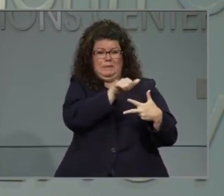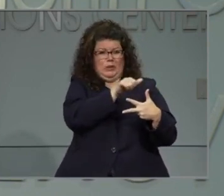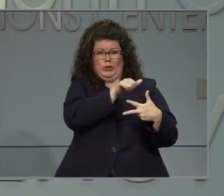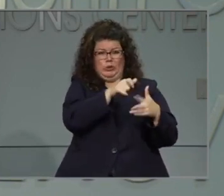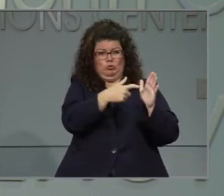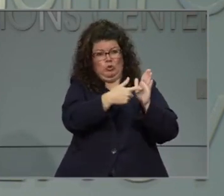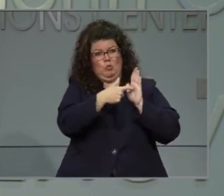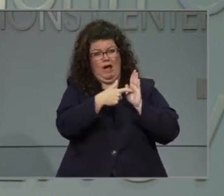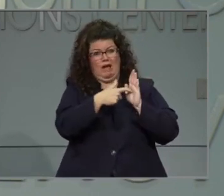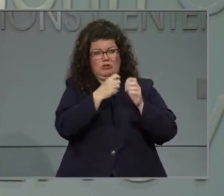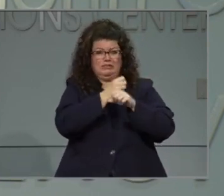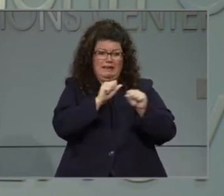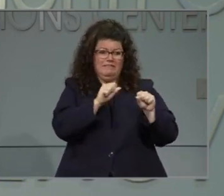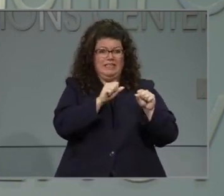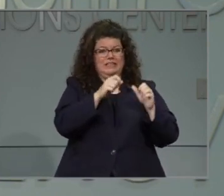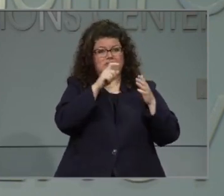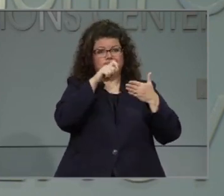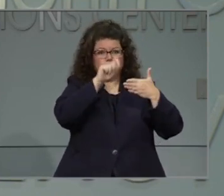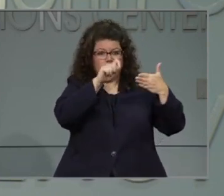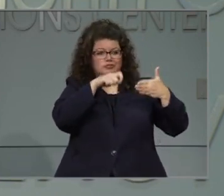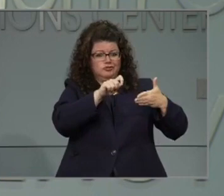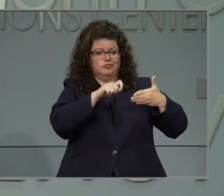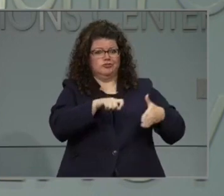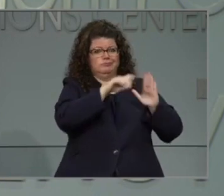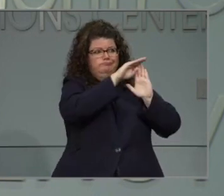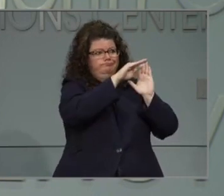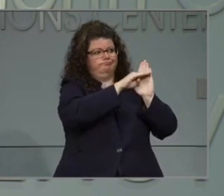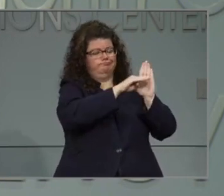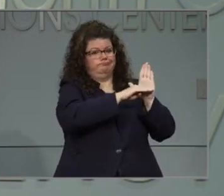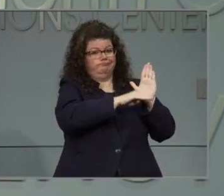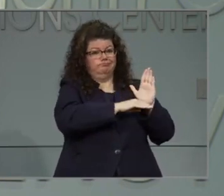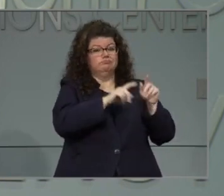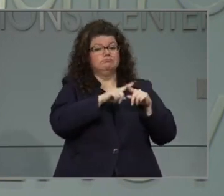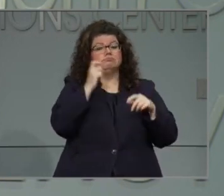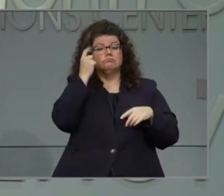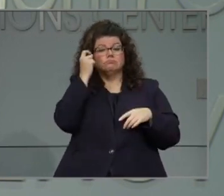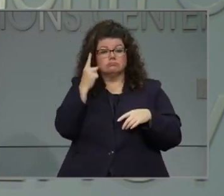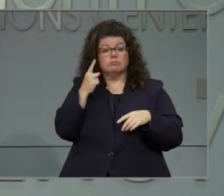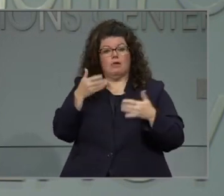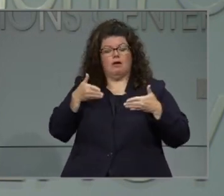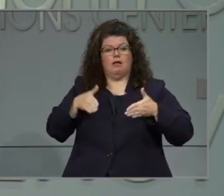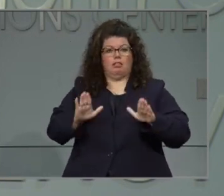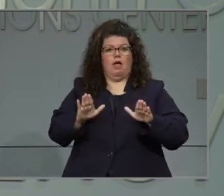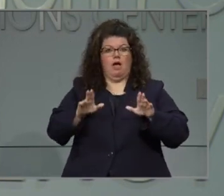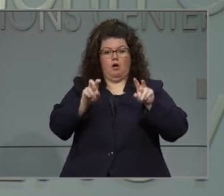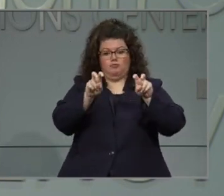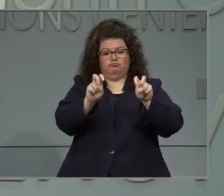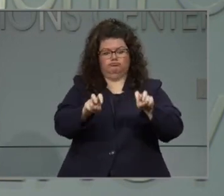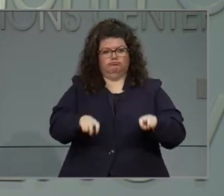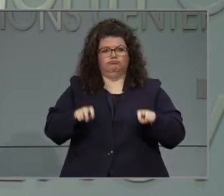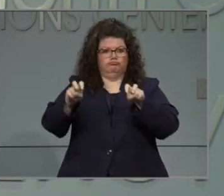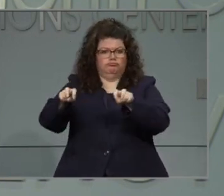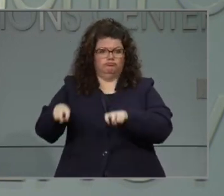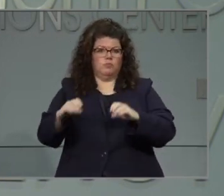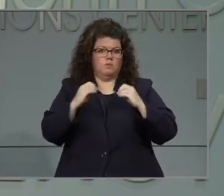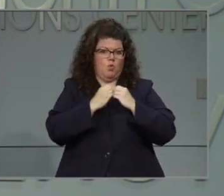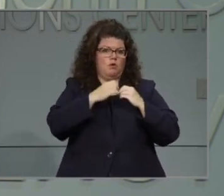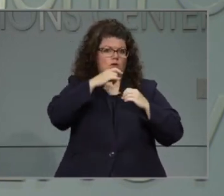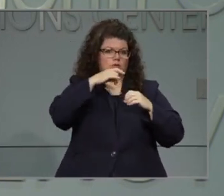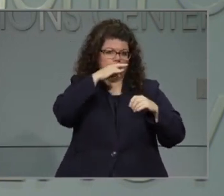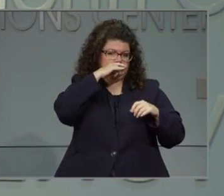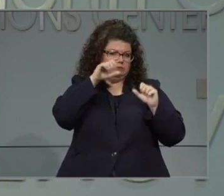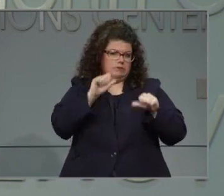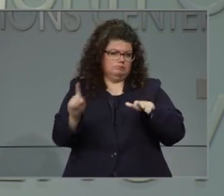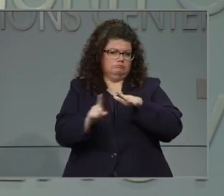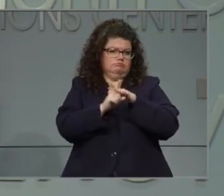protocols they have, but the real difference is there can be more students in the classroom in option A. But I'll let Dr. Cohen